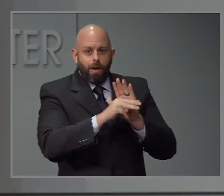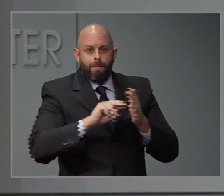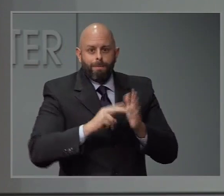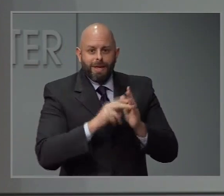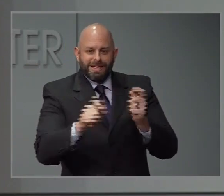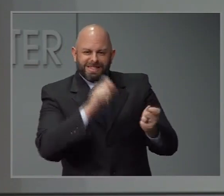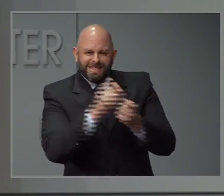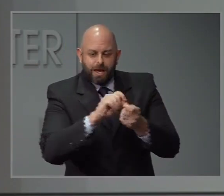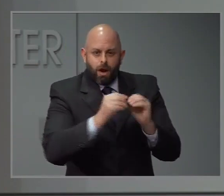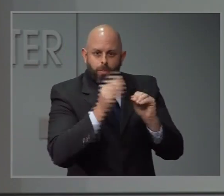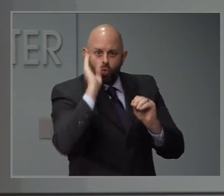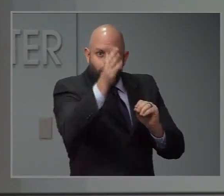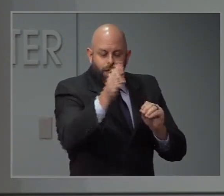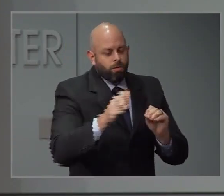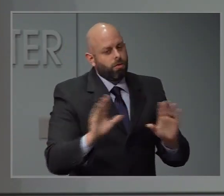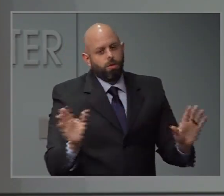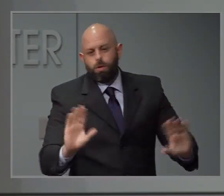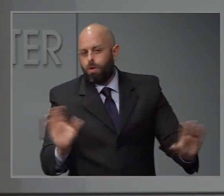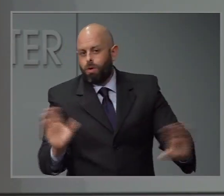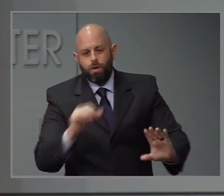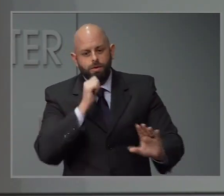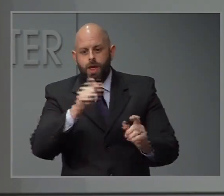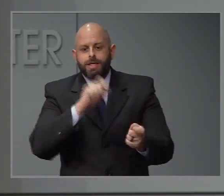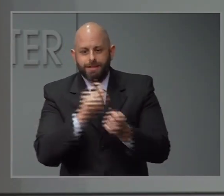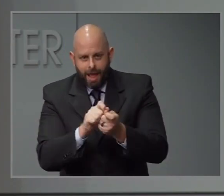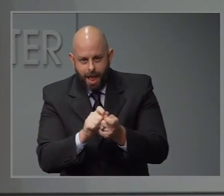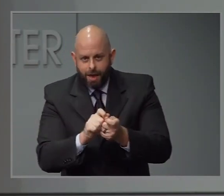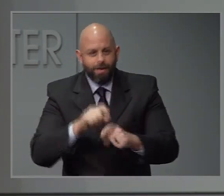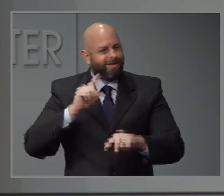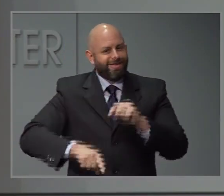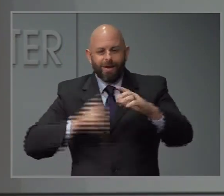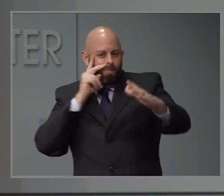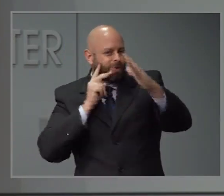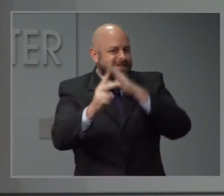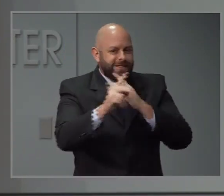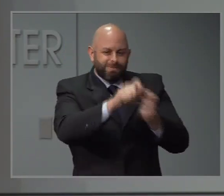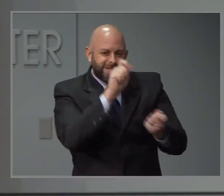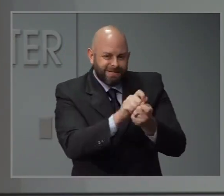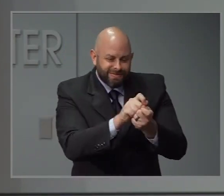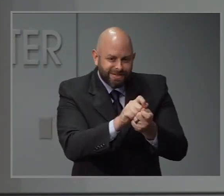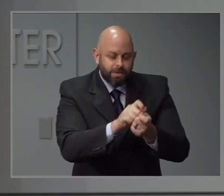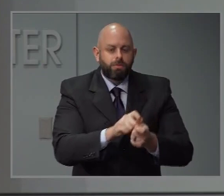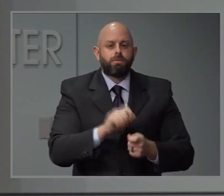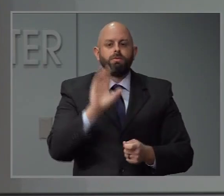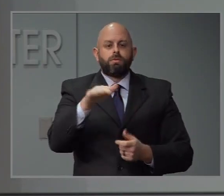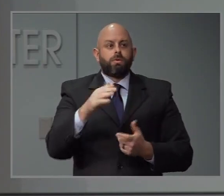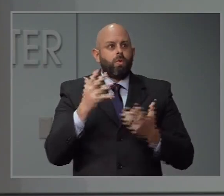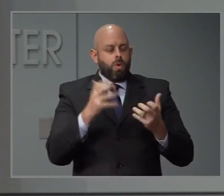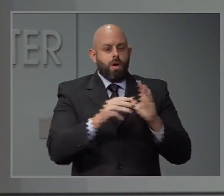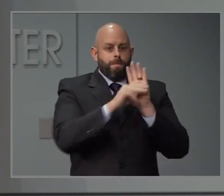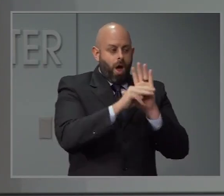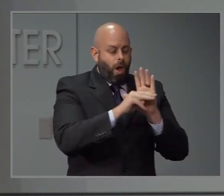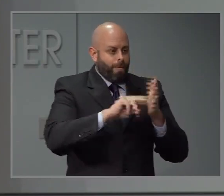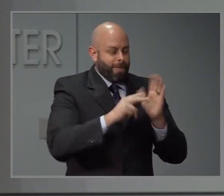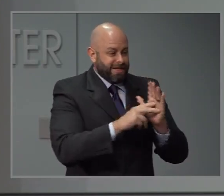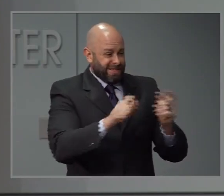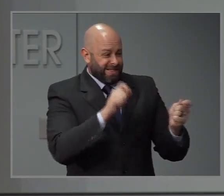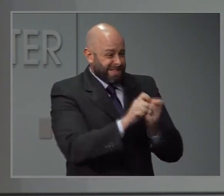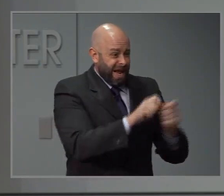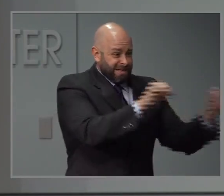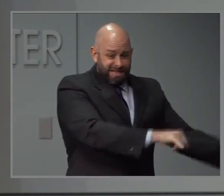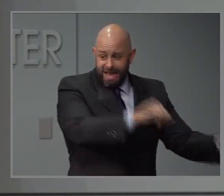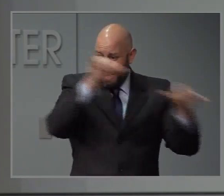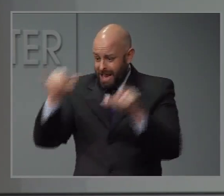would give us a roadmap to exactly what we can expect. Models are not the crystal ball that we would hope it would be. There are a number of